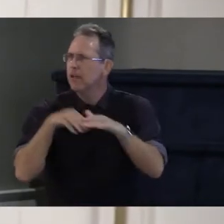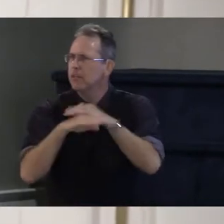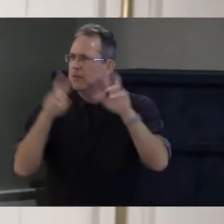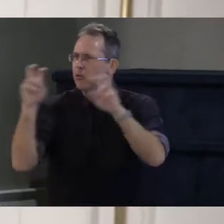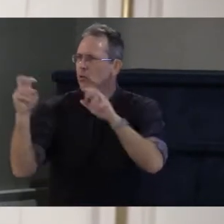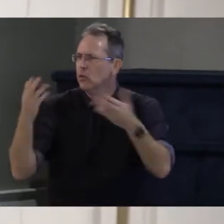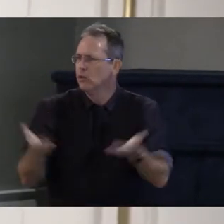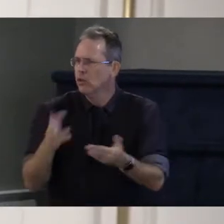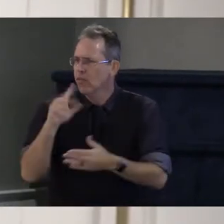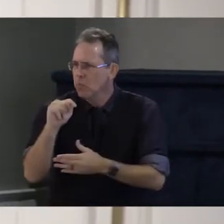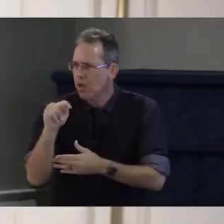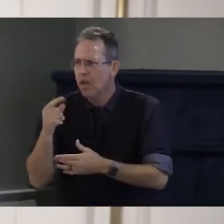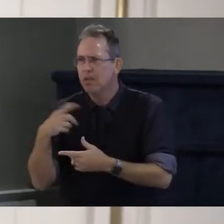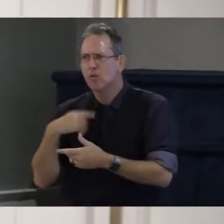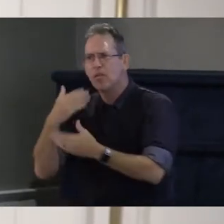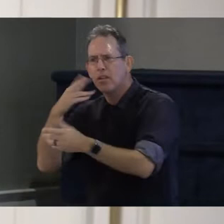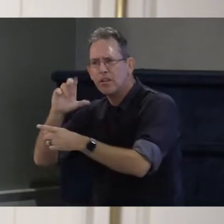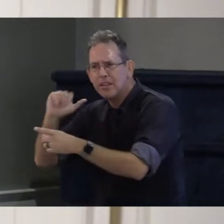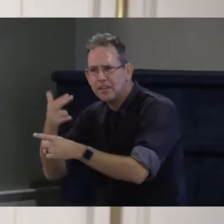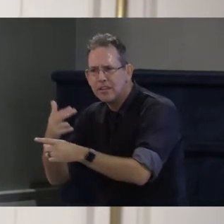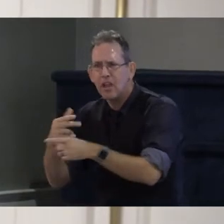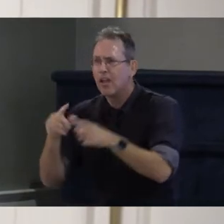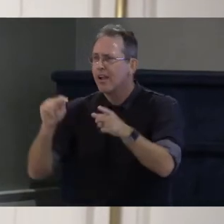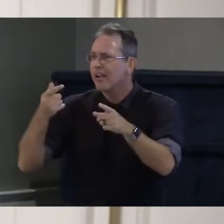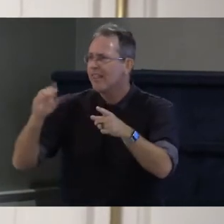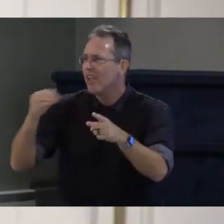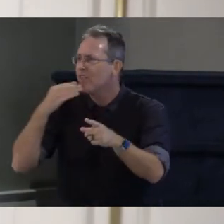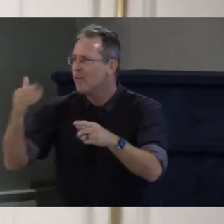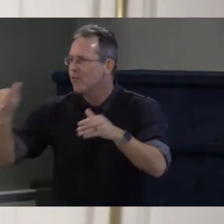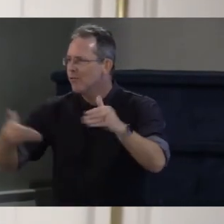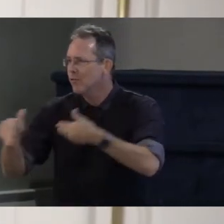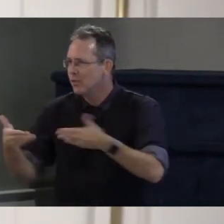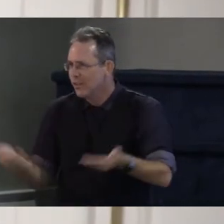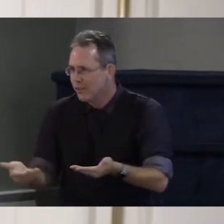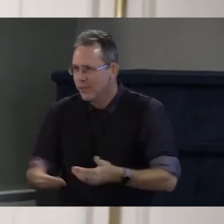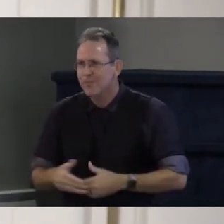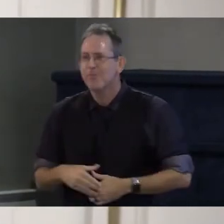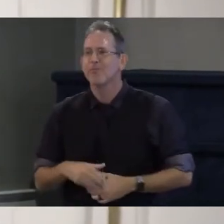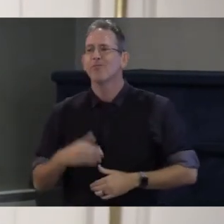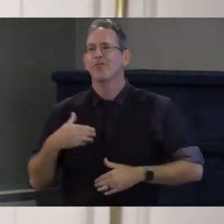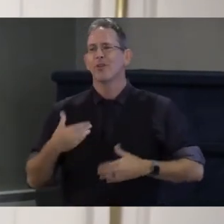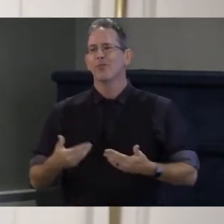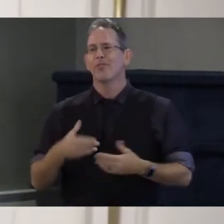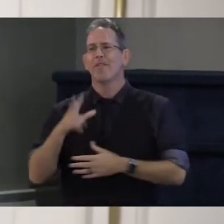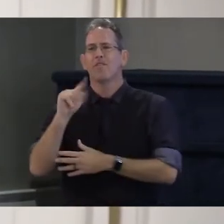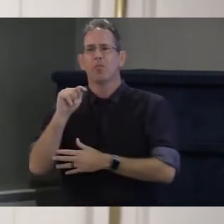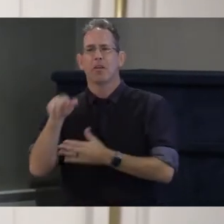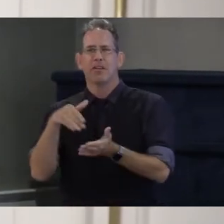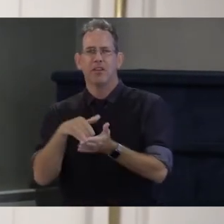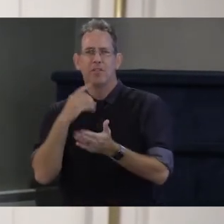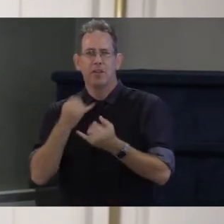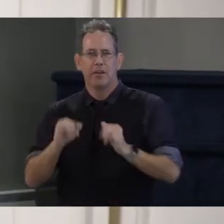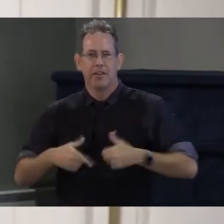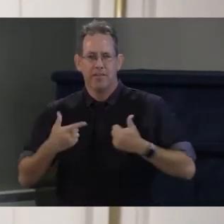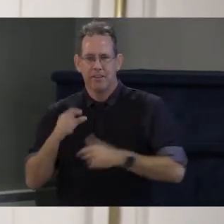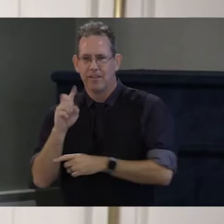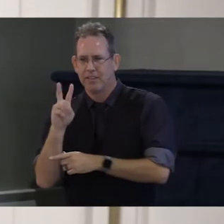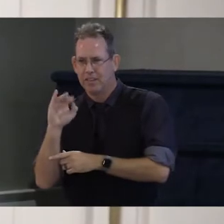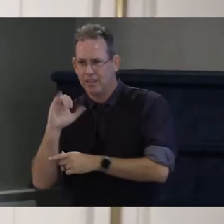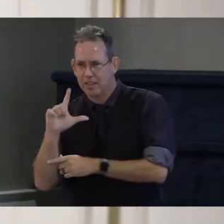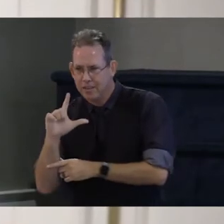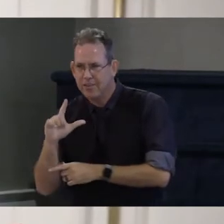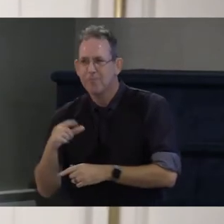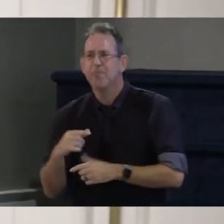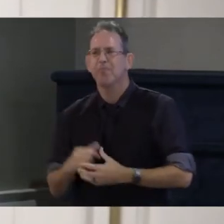Theo for the introduction and also to the Vermont Center for Independent Living and the Statewide Independent Living Council today